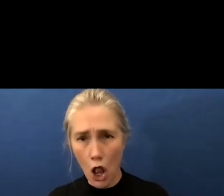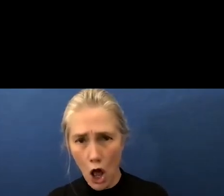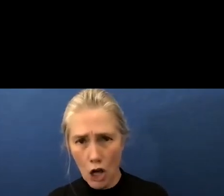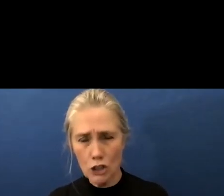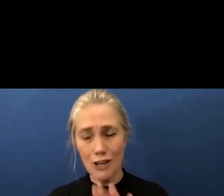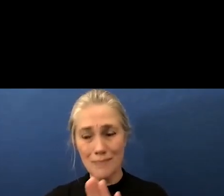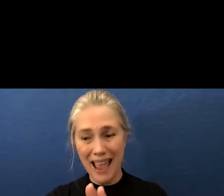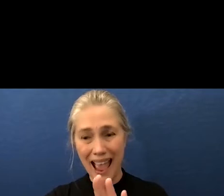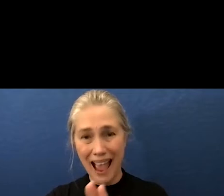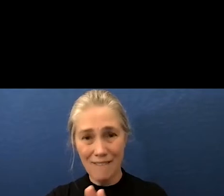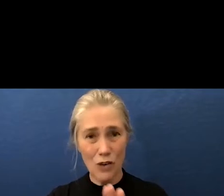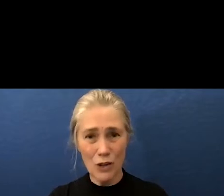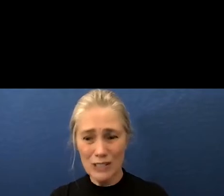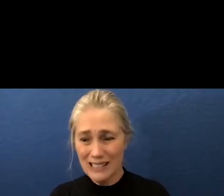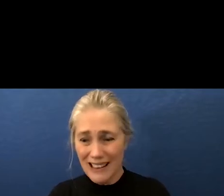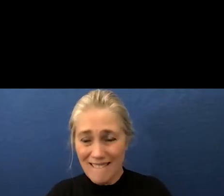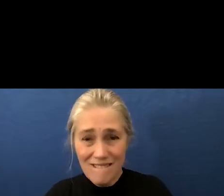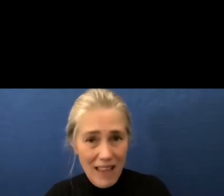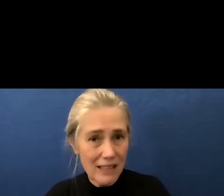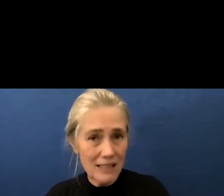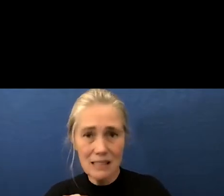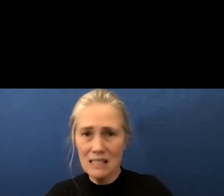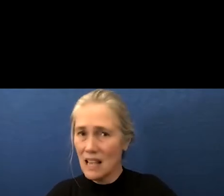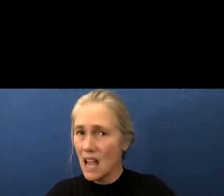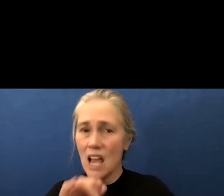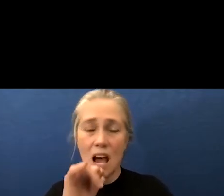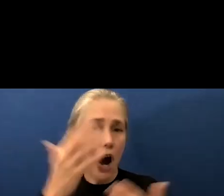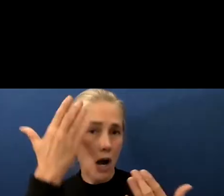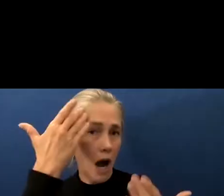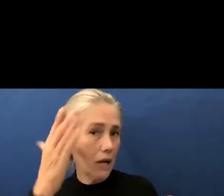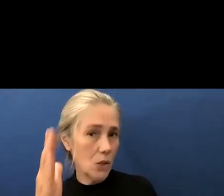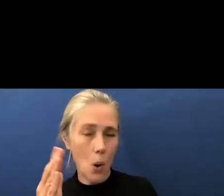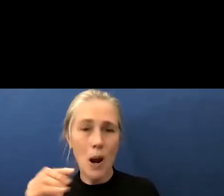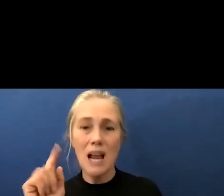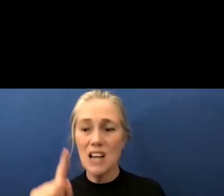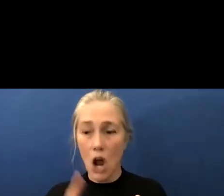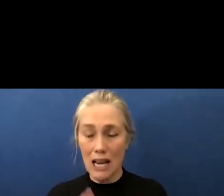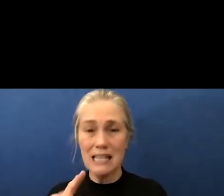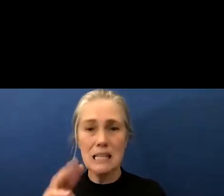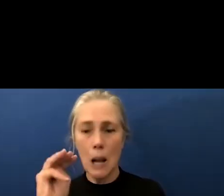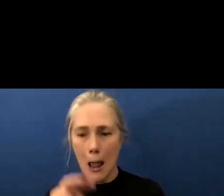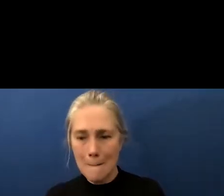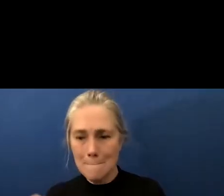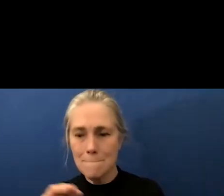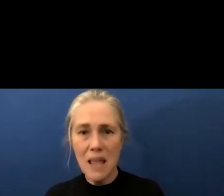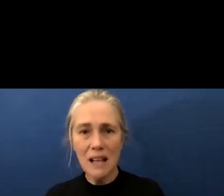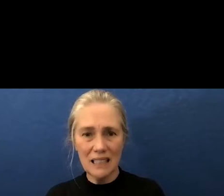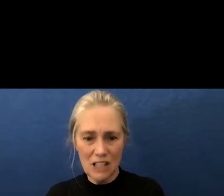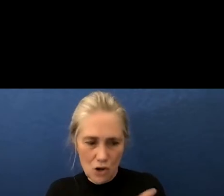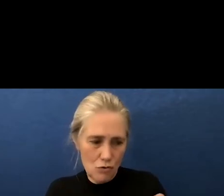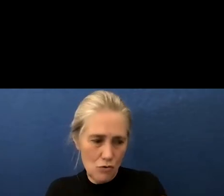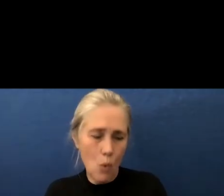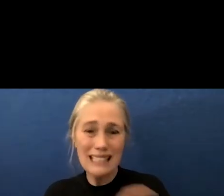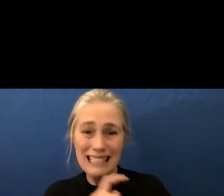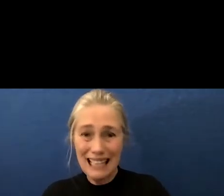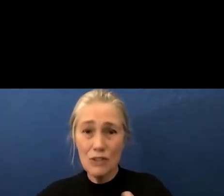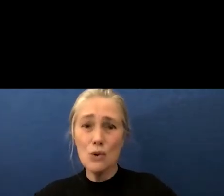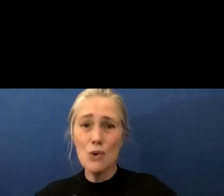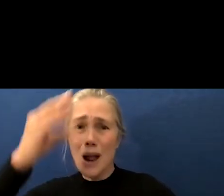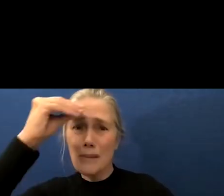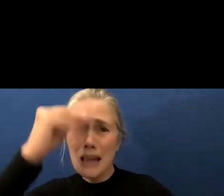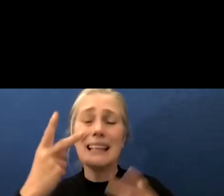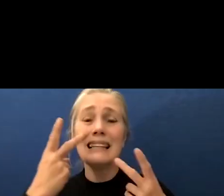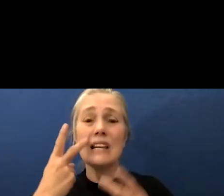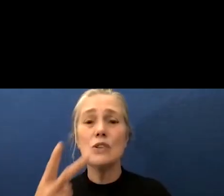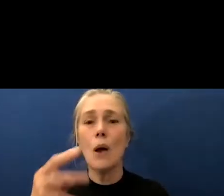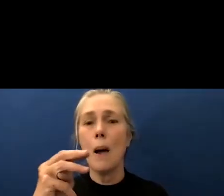and vaccine are unknown it was not until millions of doses were given to young males that myocarditis was seen and where there is